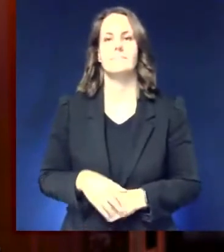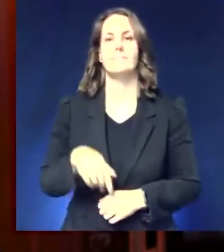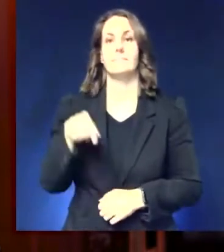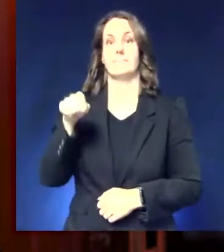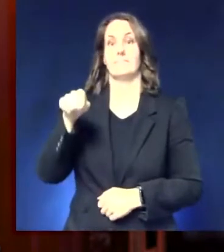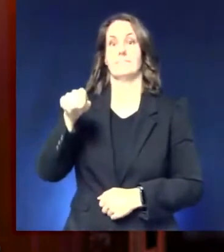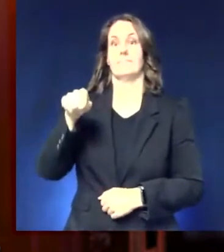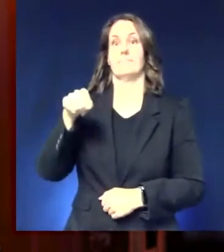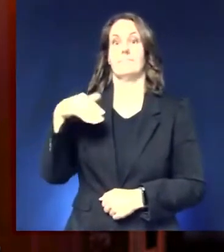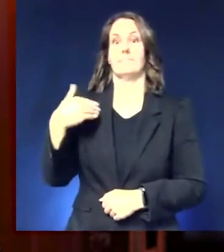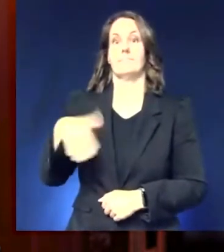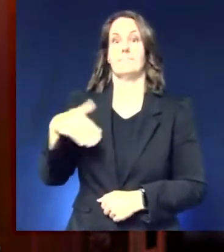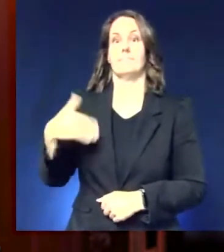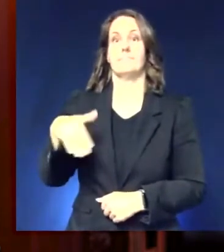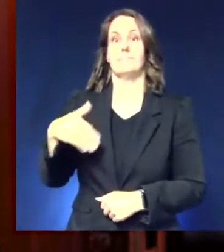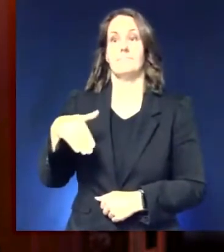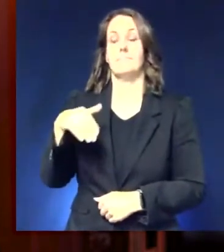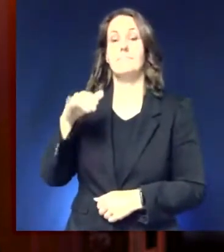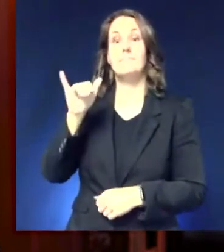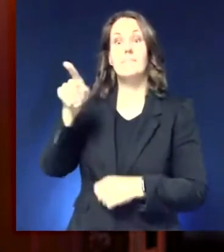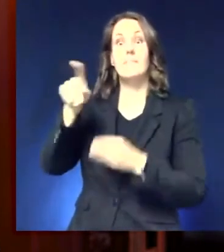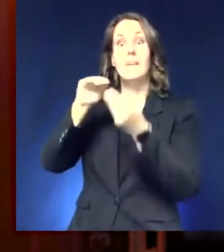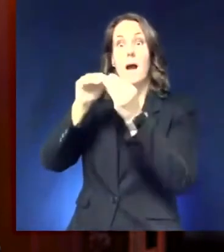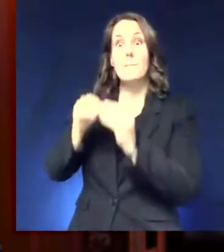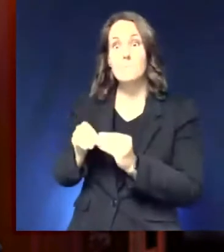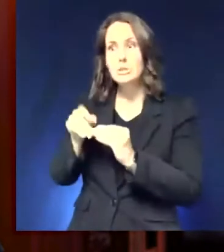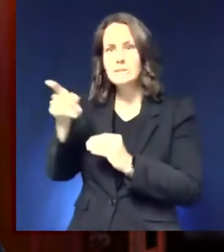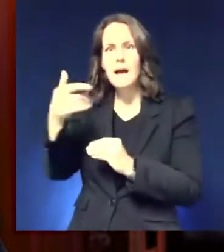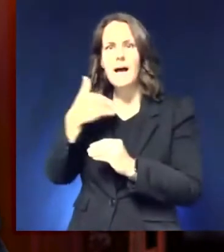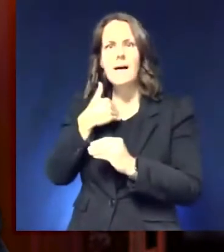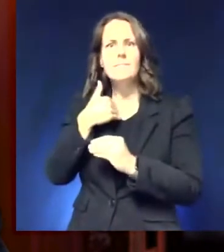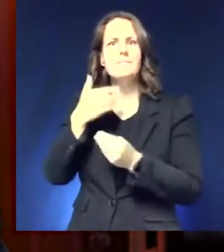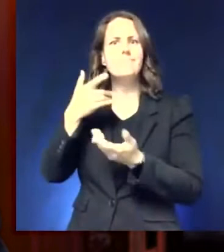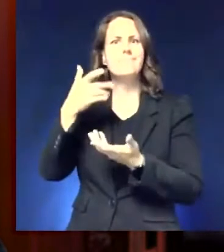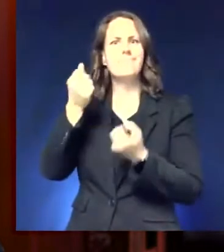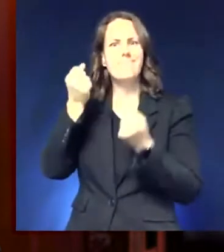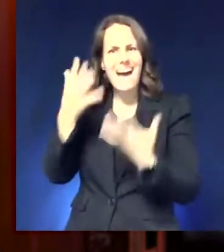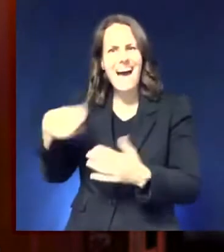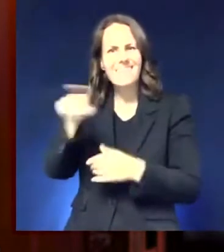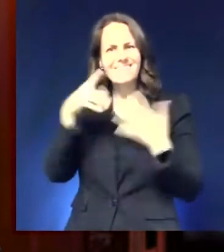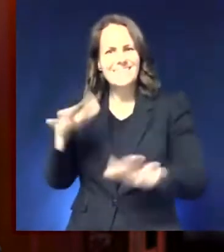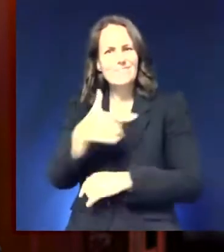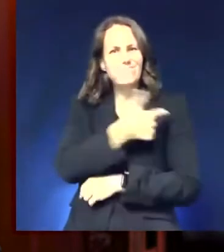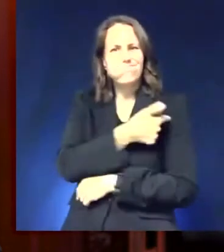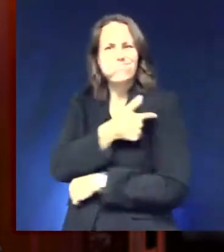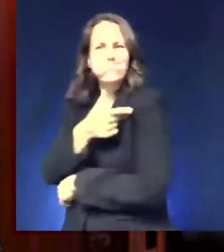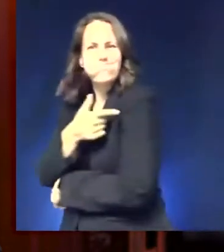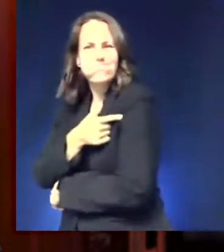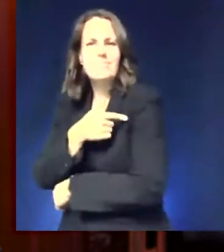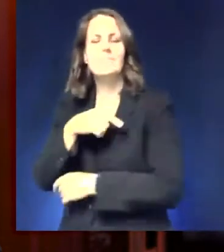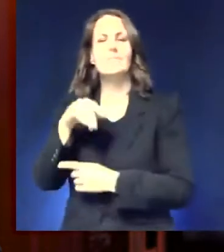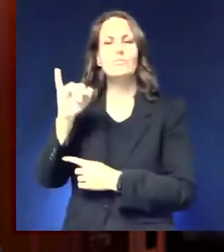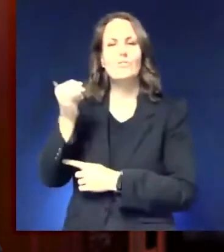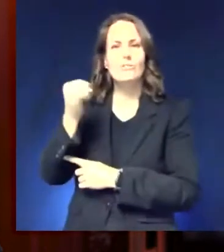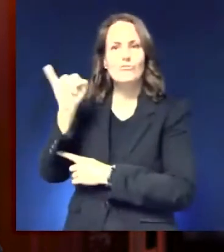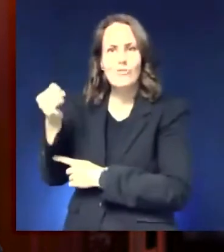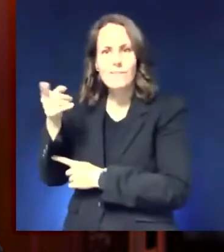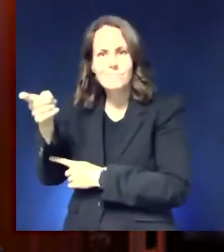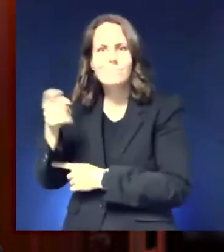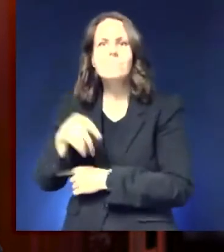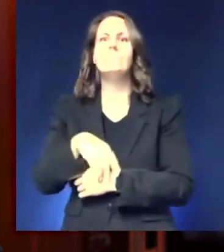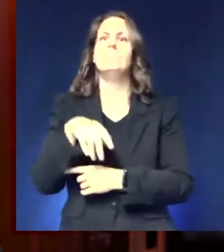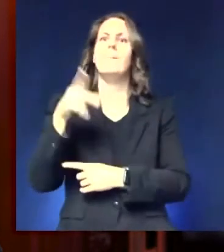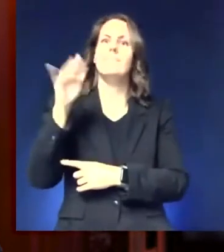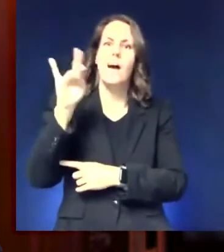All in all, that's more than 5.8 million doses of the vaccine, with nearly 3 million individuals completing